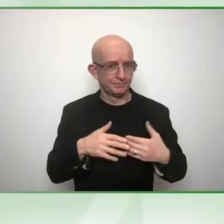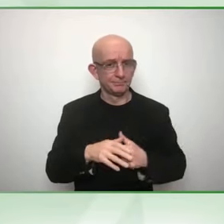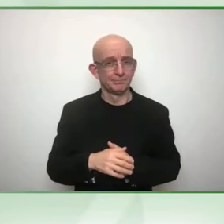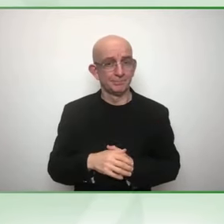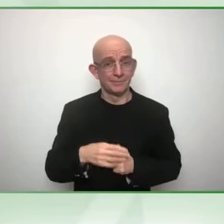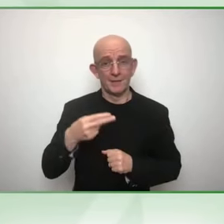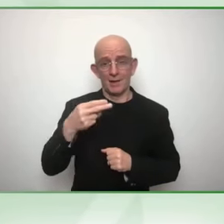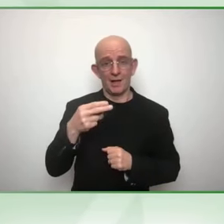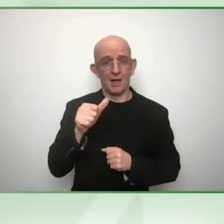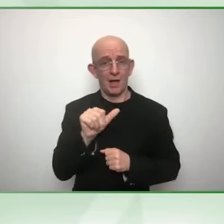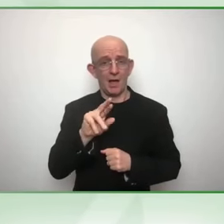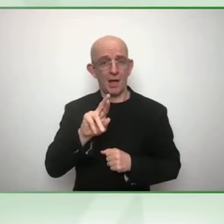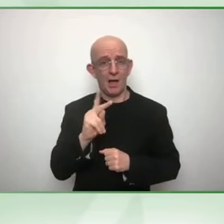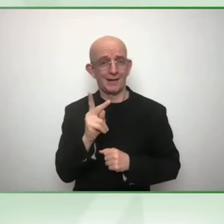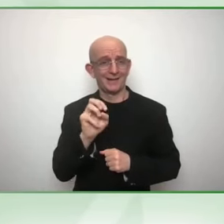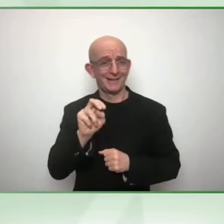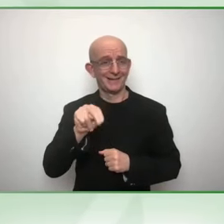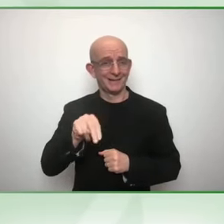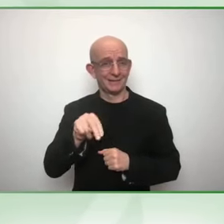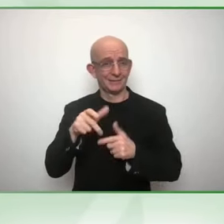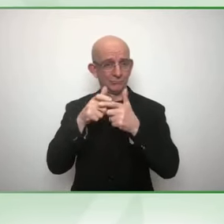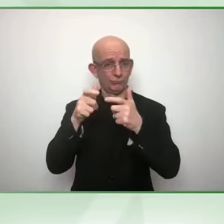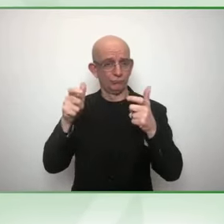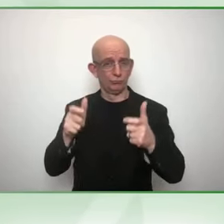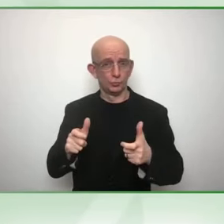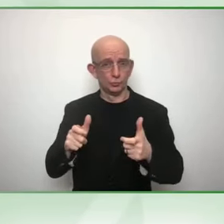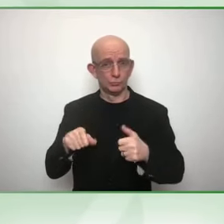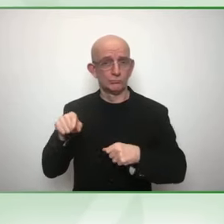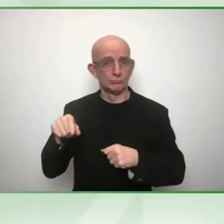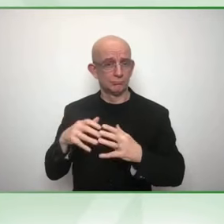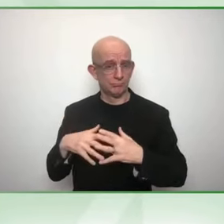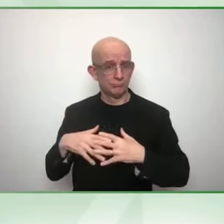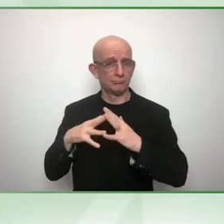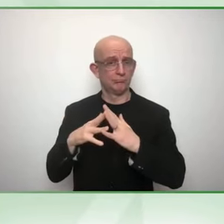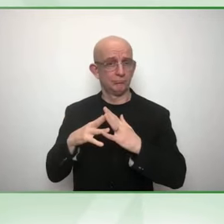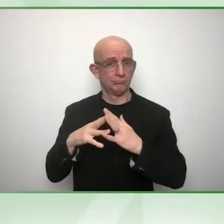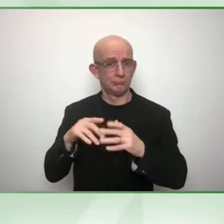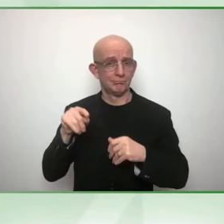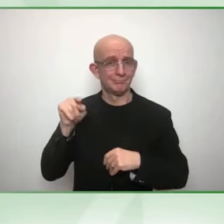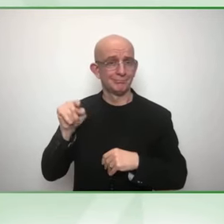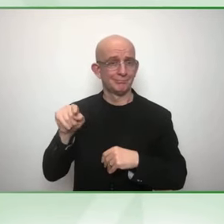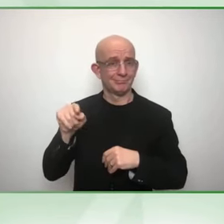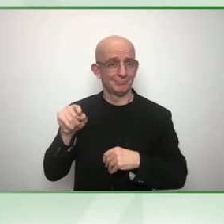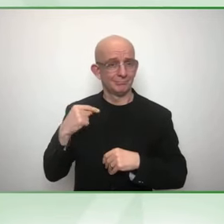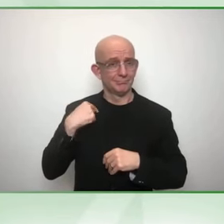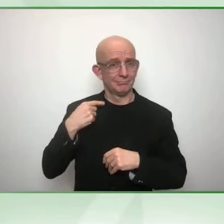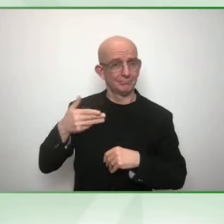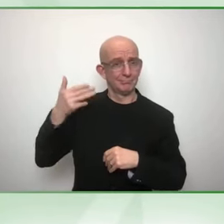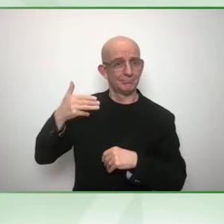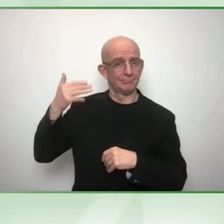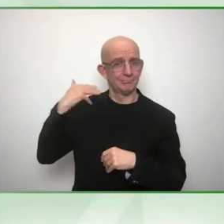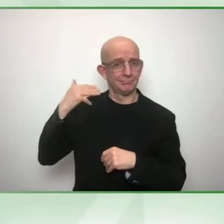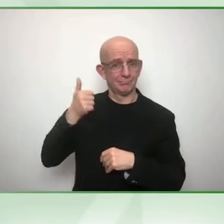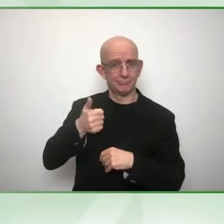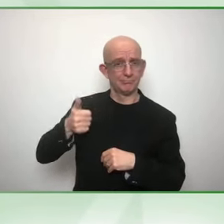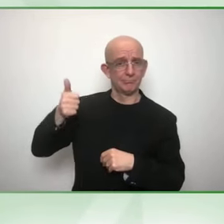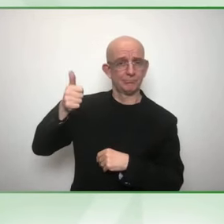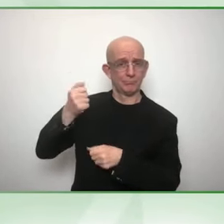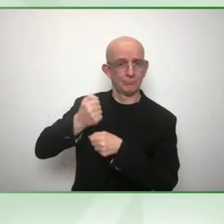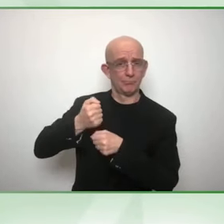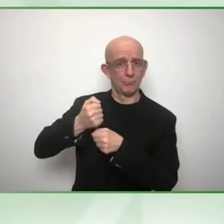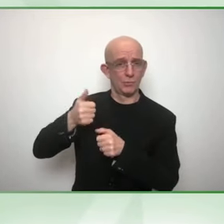law. In my current role, I'm leading a project focused on building the business case for disability inclusion,